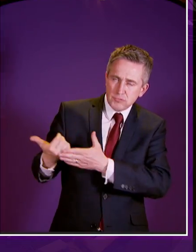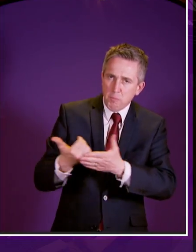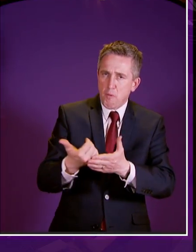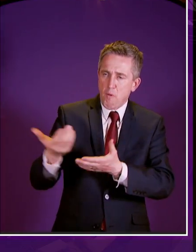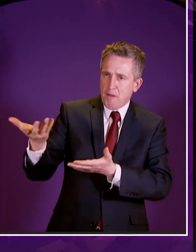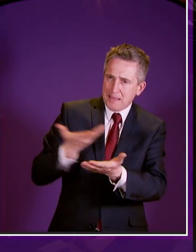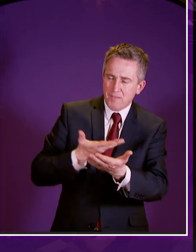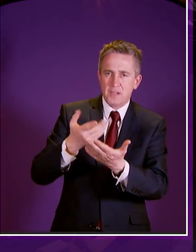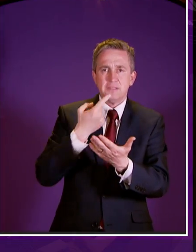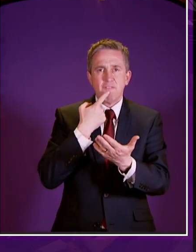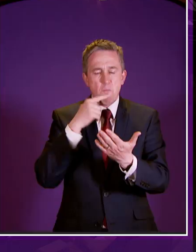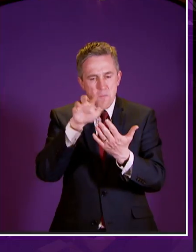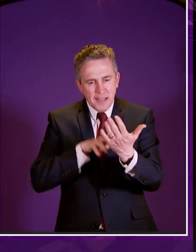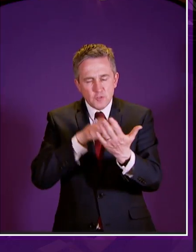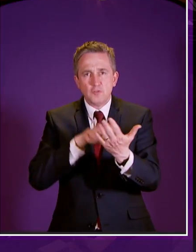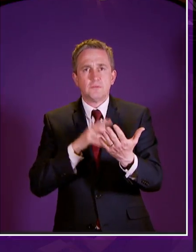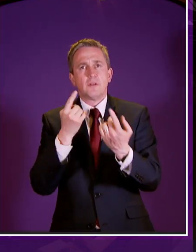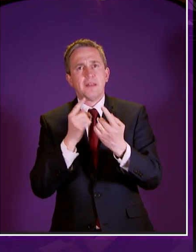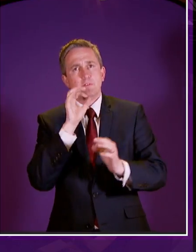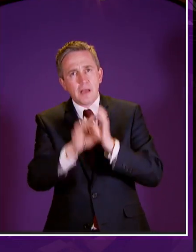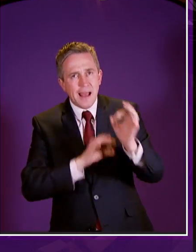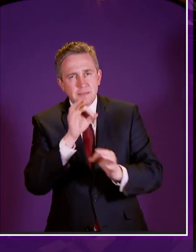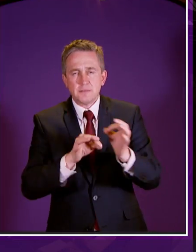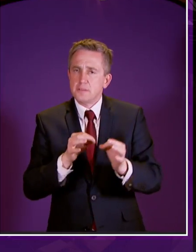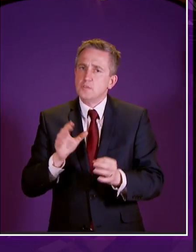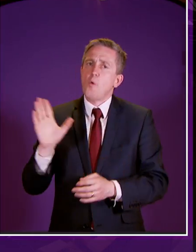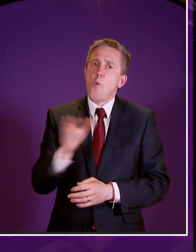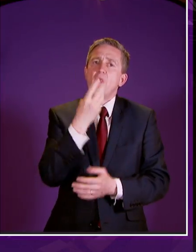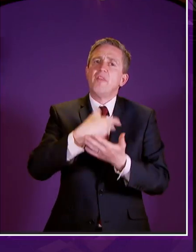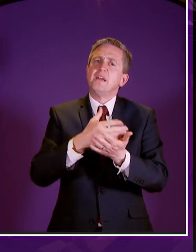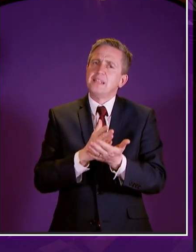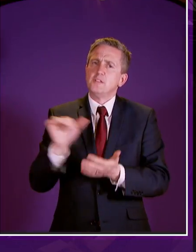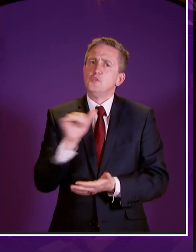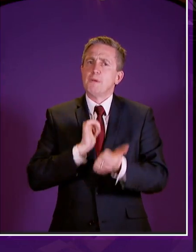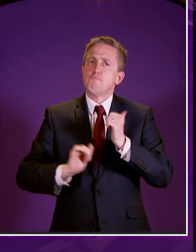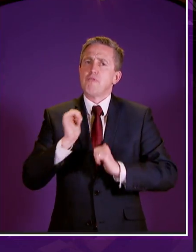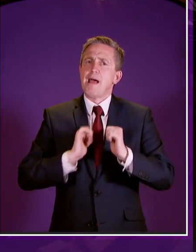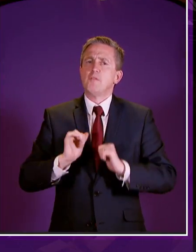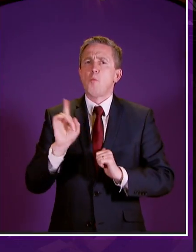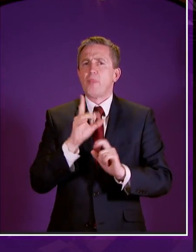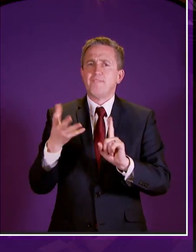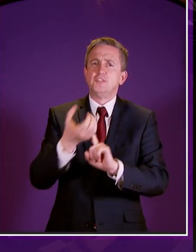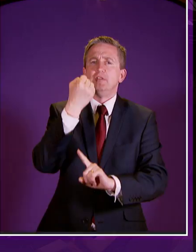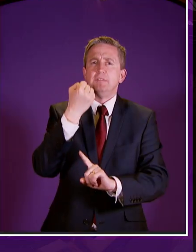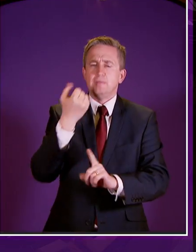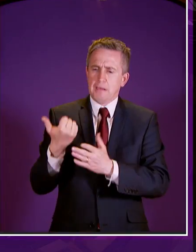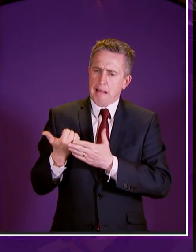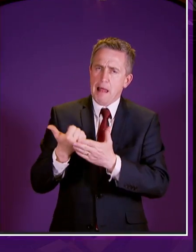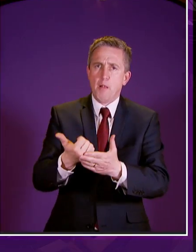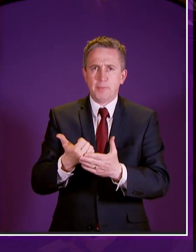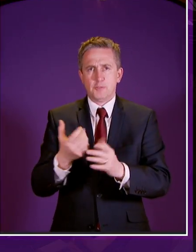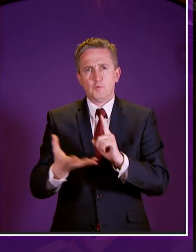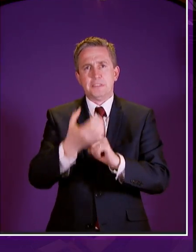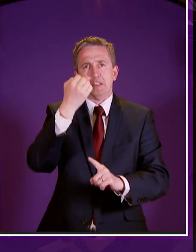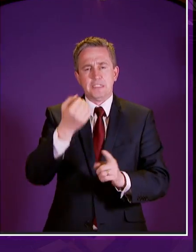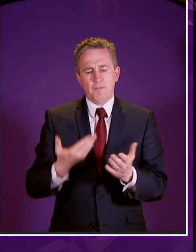us the questions to ask and i think they too can be proud of what they have achieved collectively in bringing through this